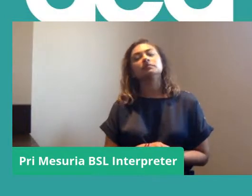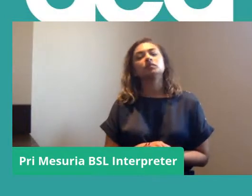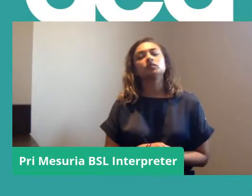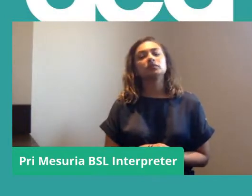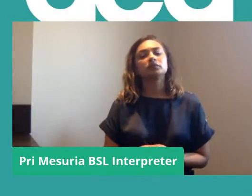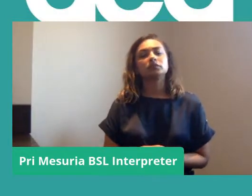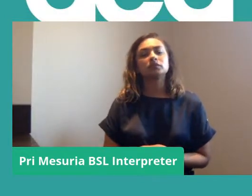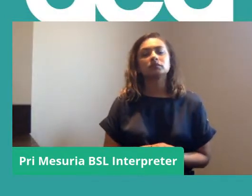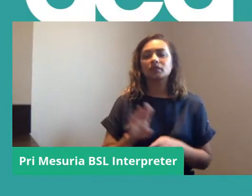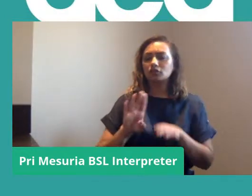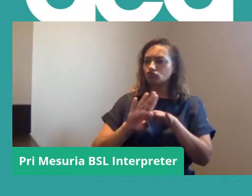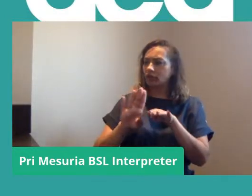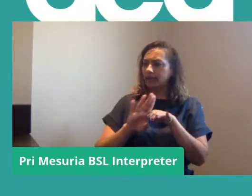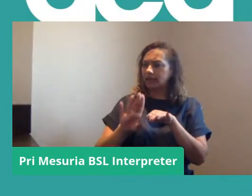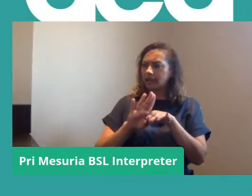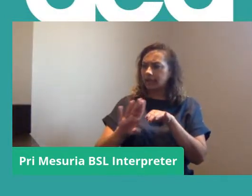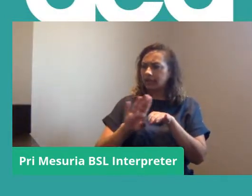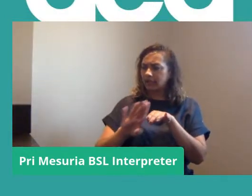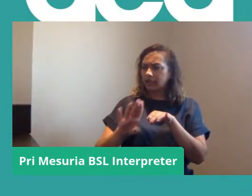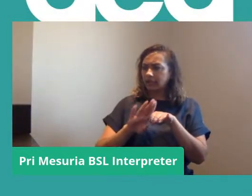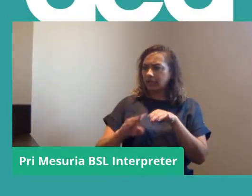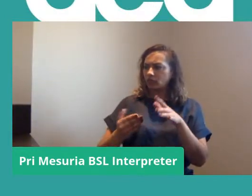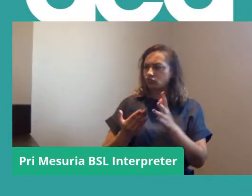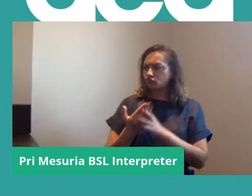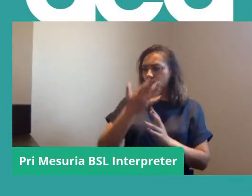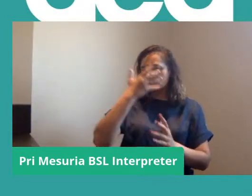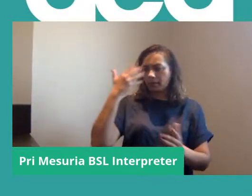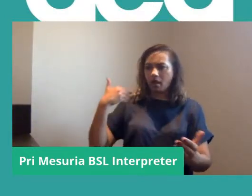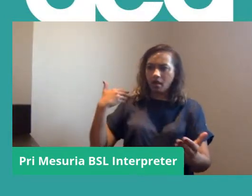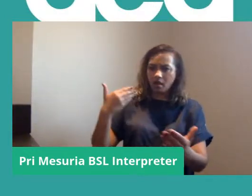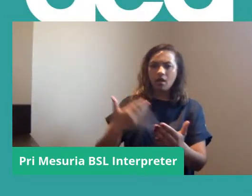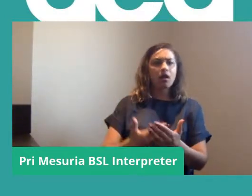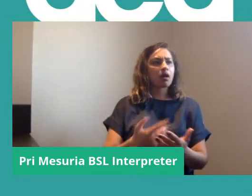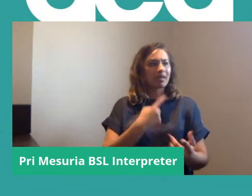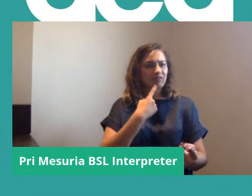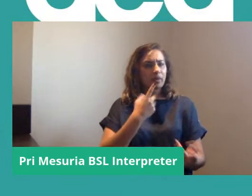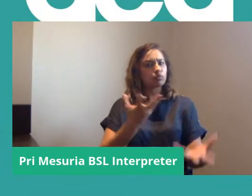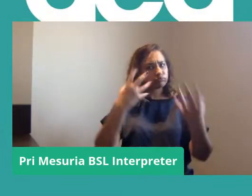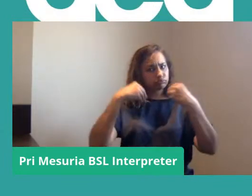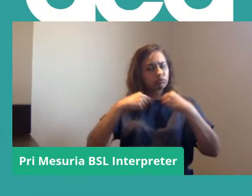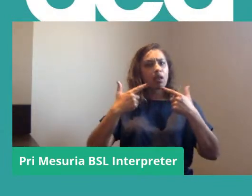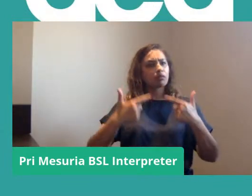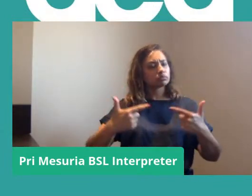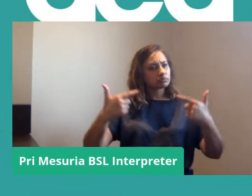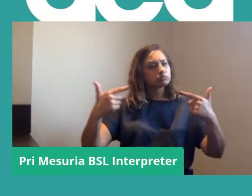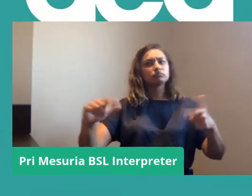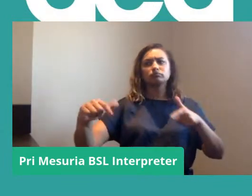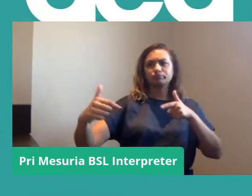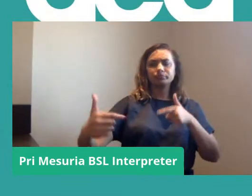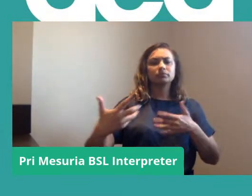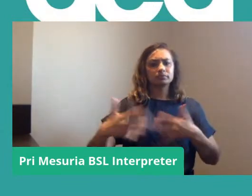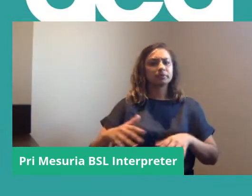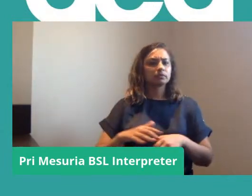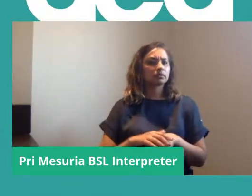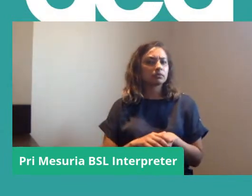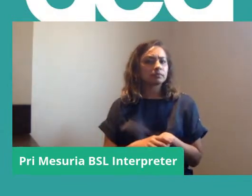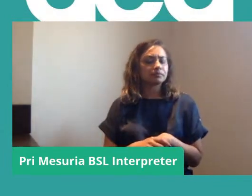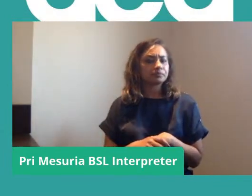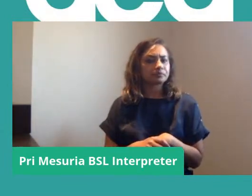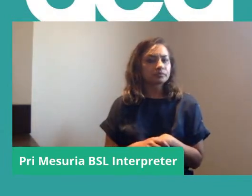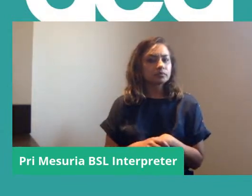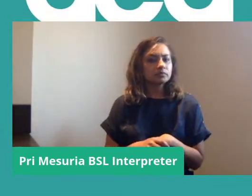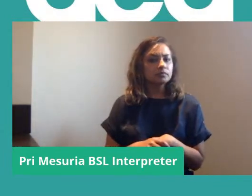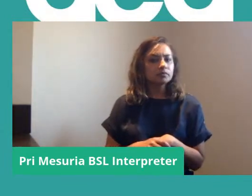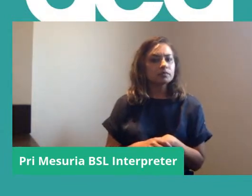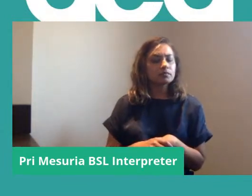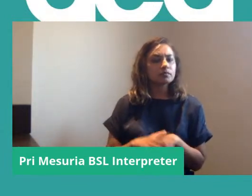training session which happened over the summer was also incredibly informative and has affected, I'd say, in